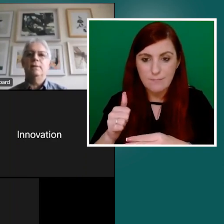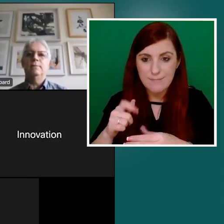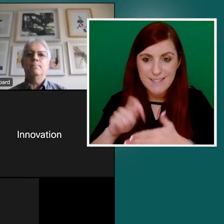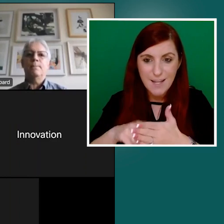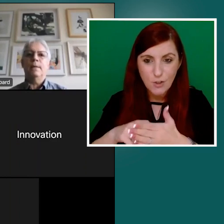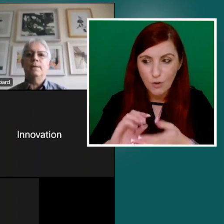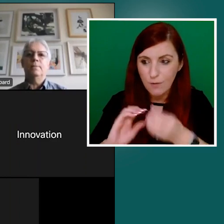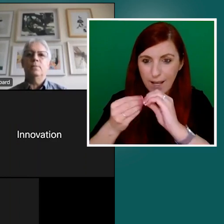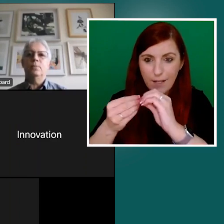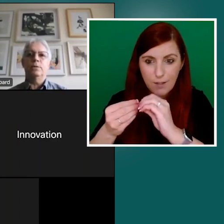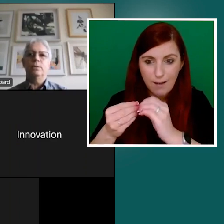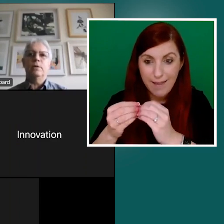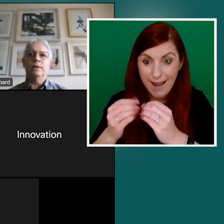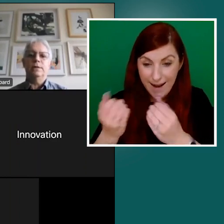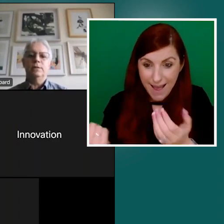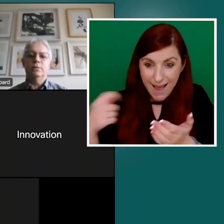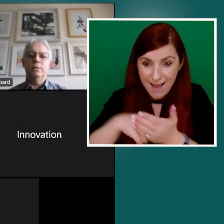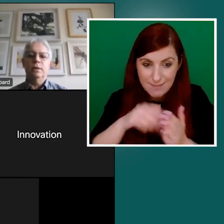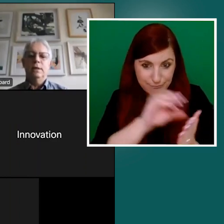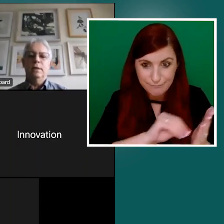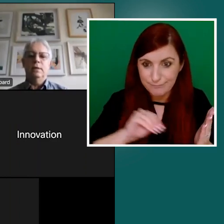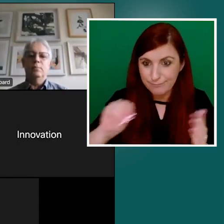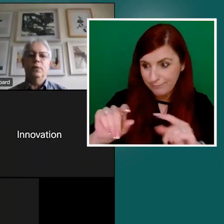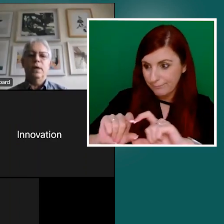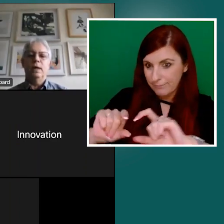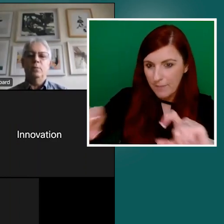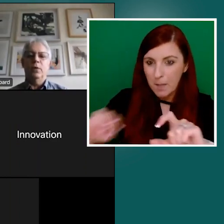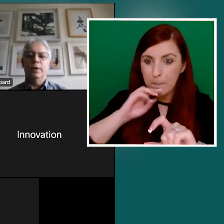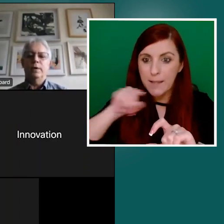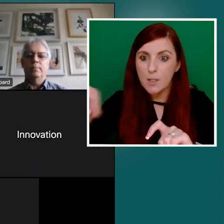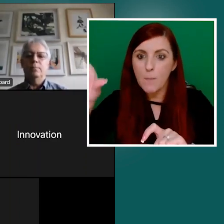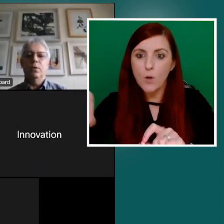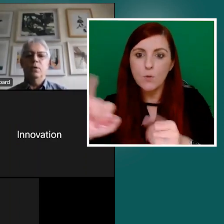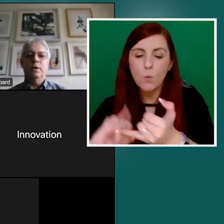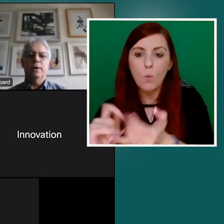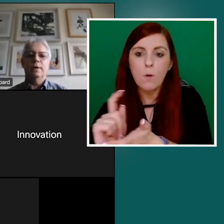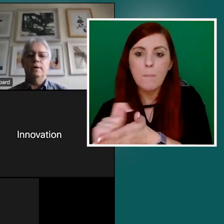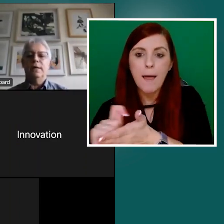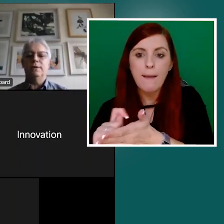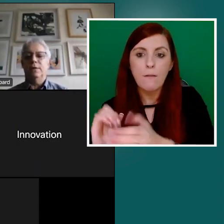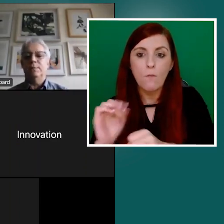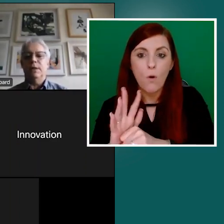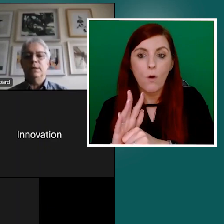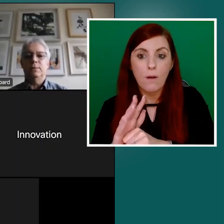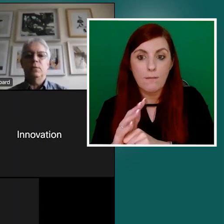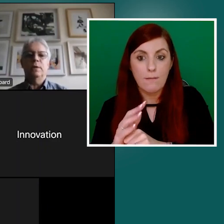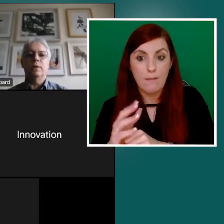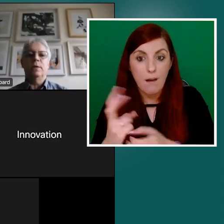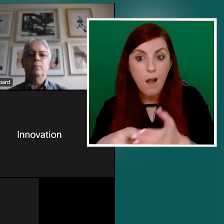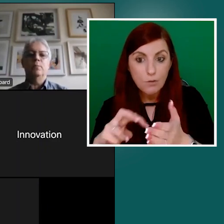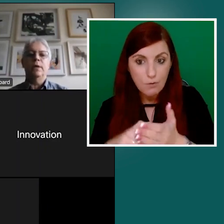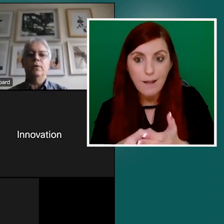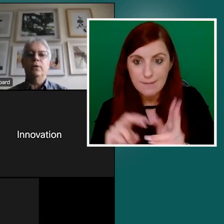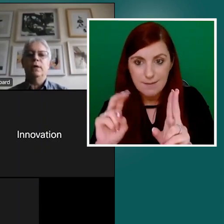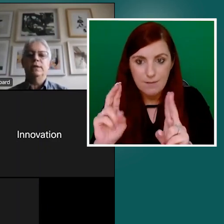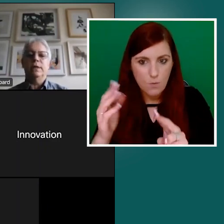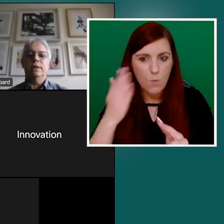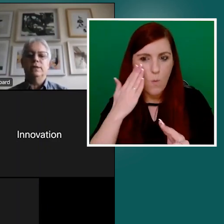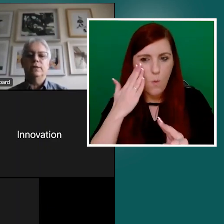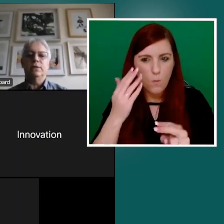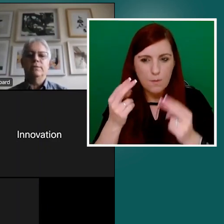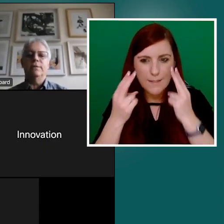that, uh, we are trying to, uh, bring on board more, uh, as well as mentioned, more private